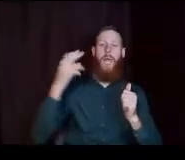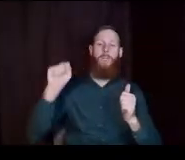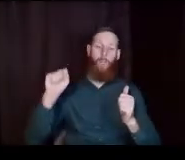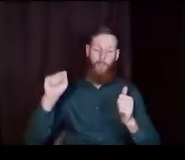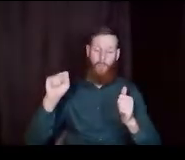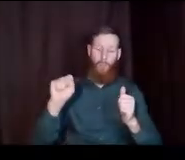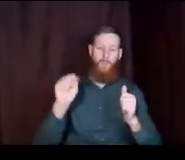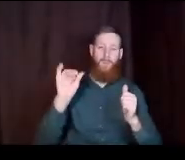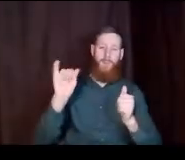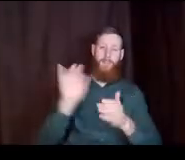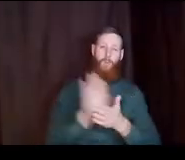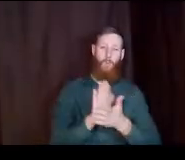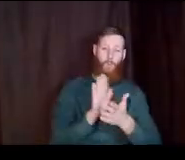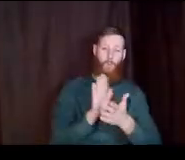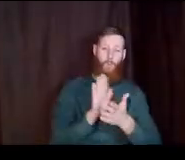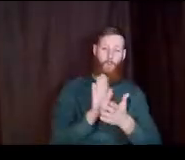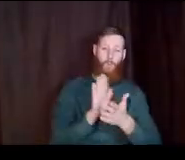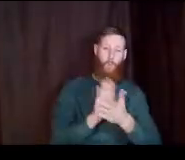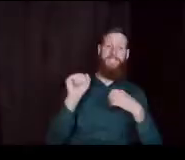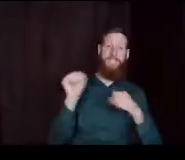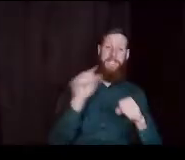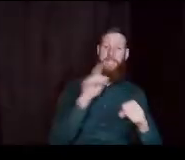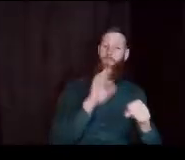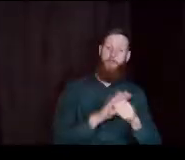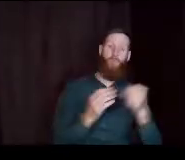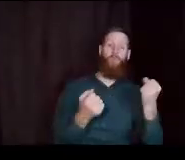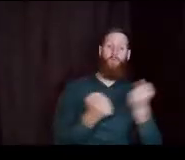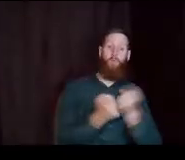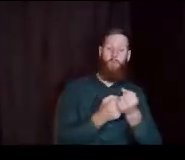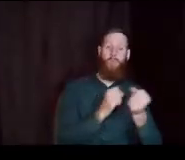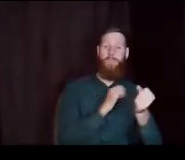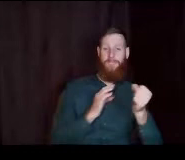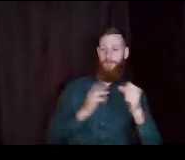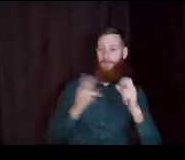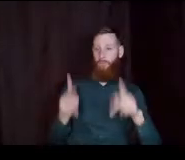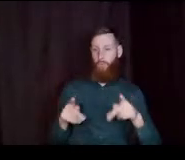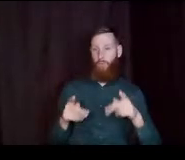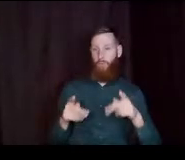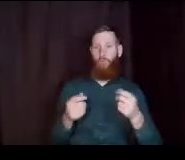that school will have a Seattle promise. support staff person supporting.